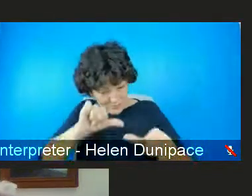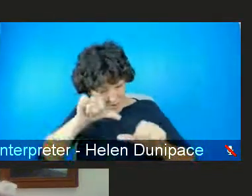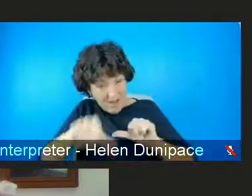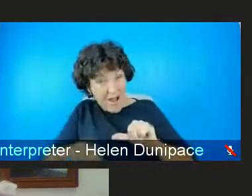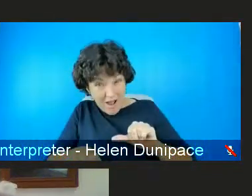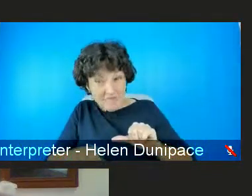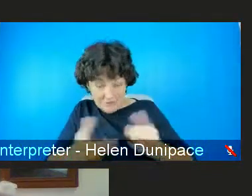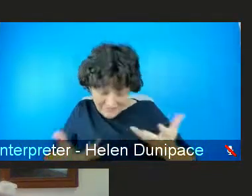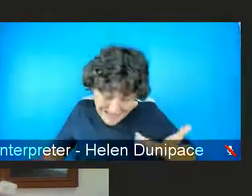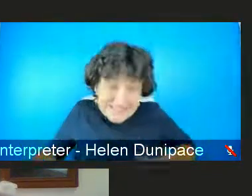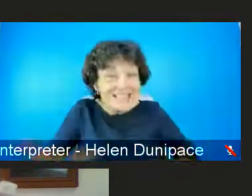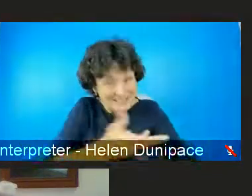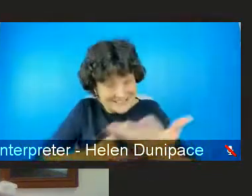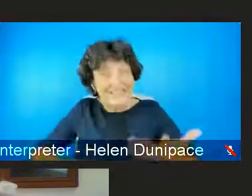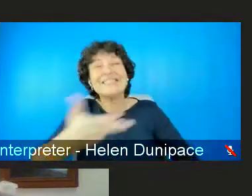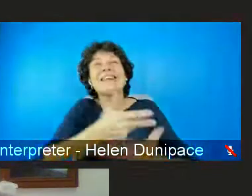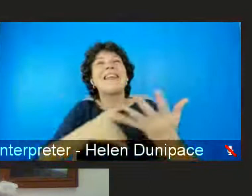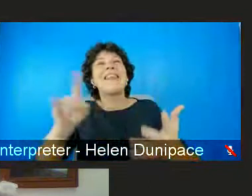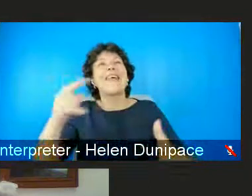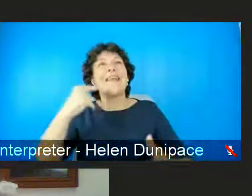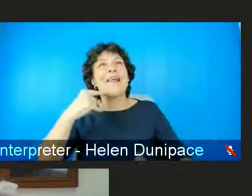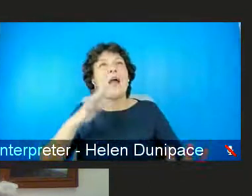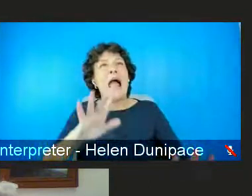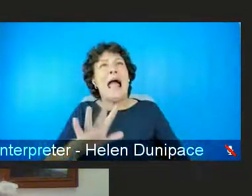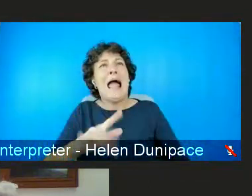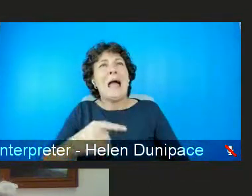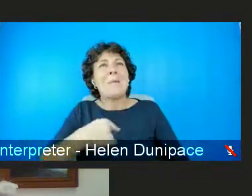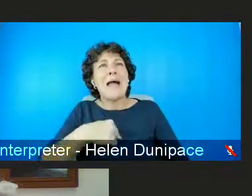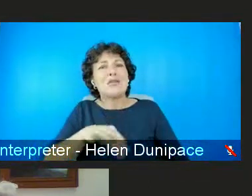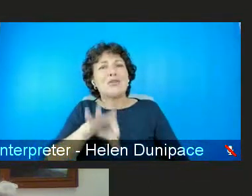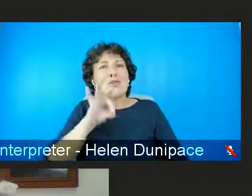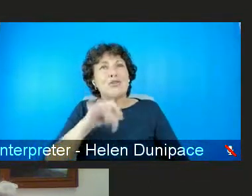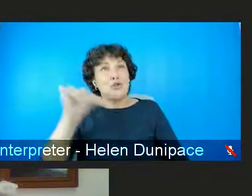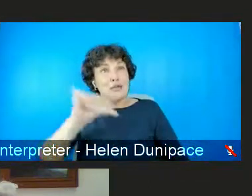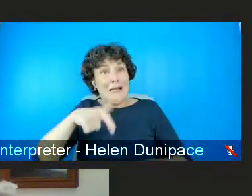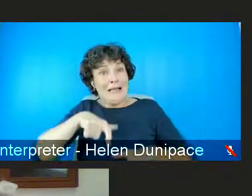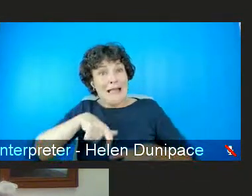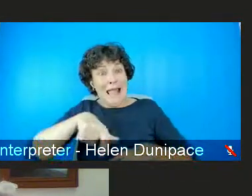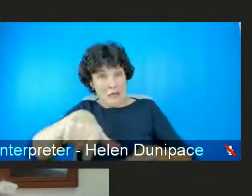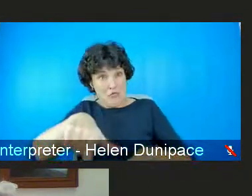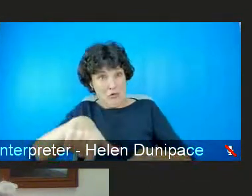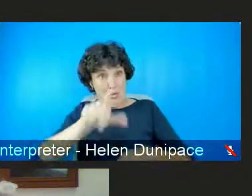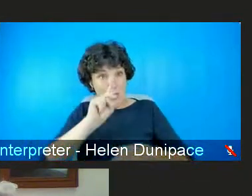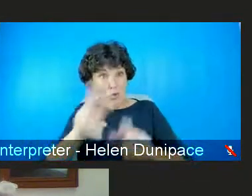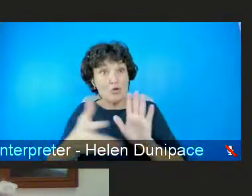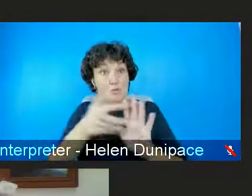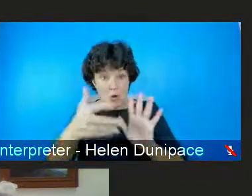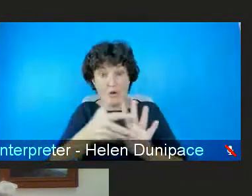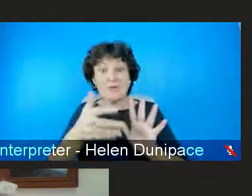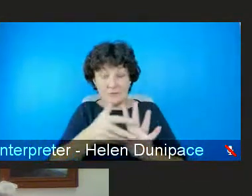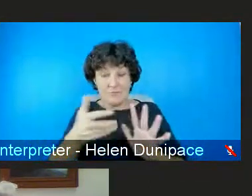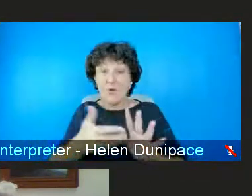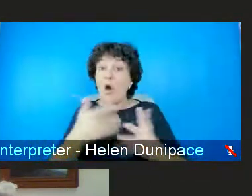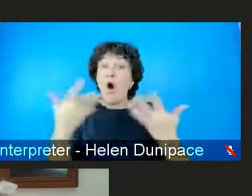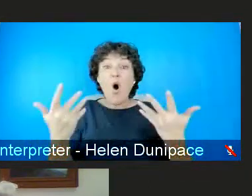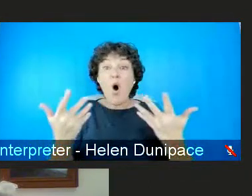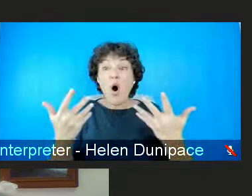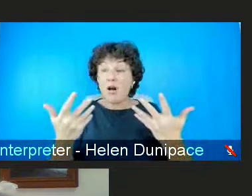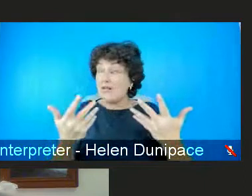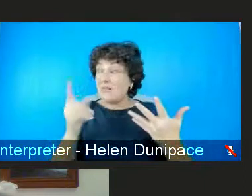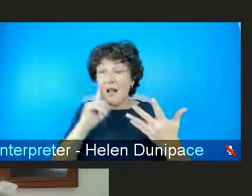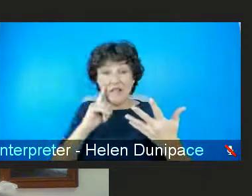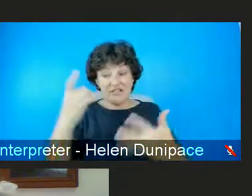he came around to the idea that well my choice here is to continue doing what i'm doing or i'm going to lose my girlfriend